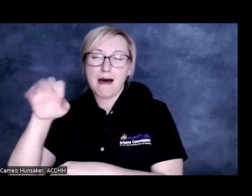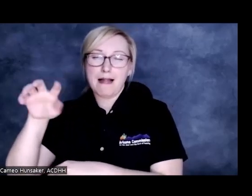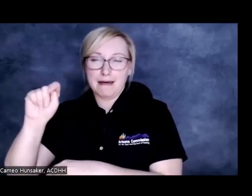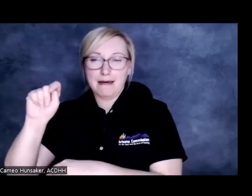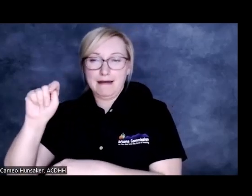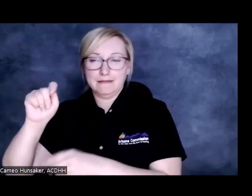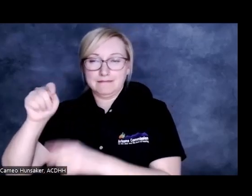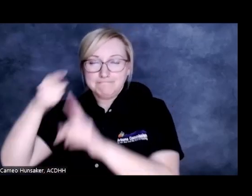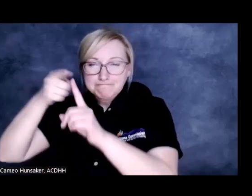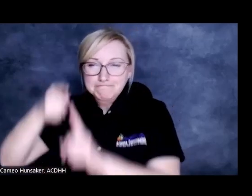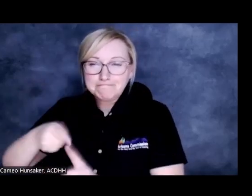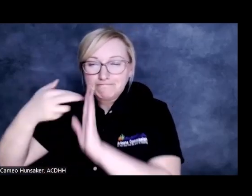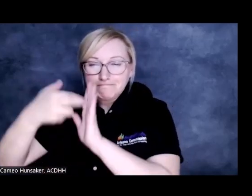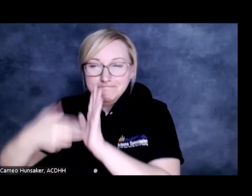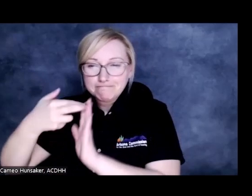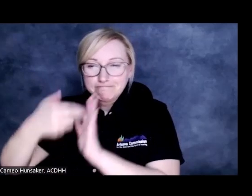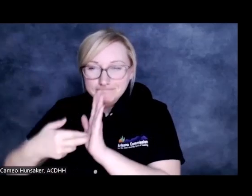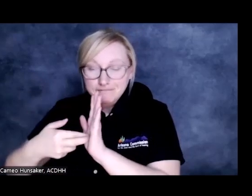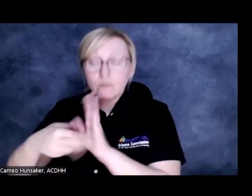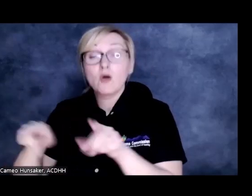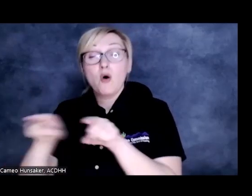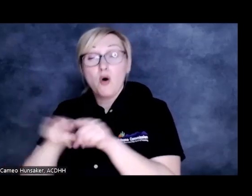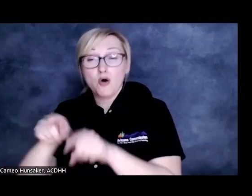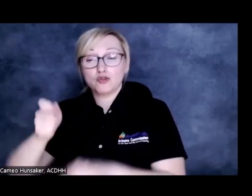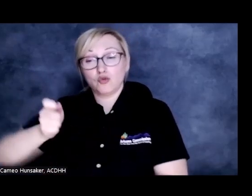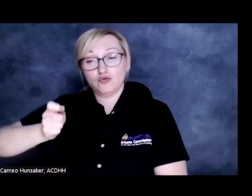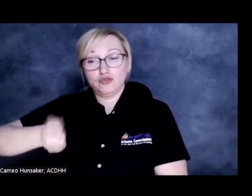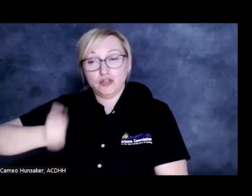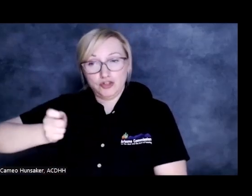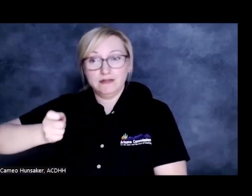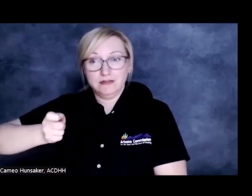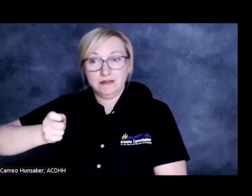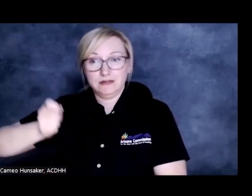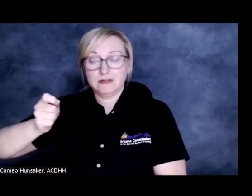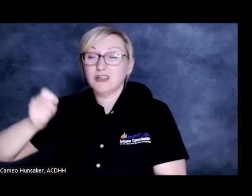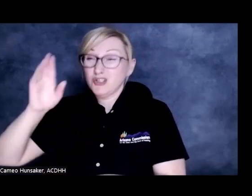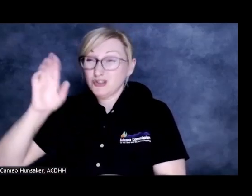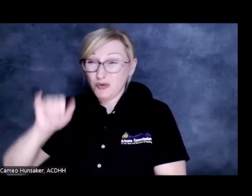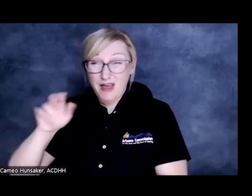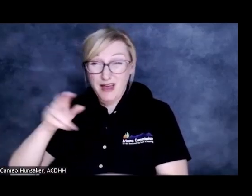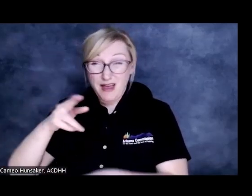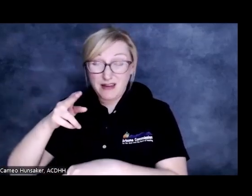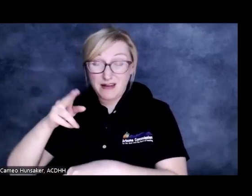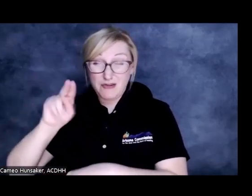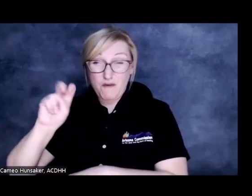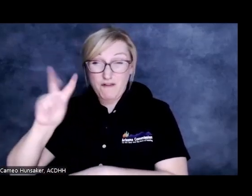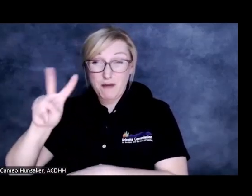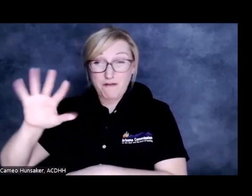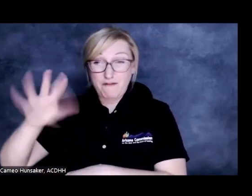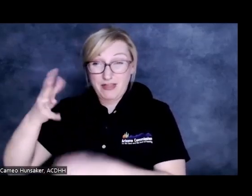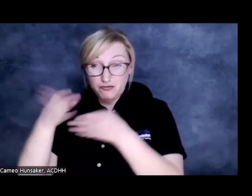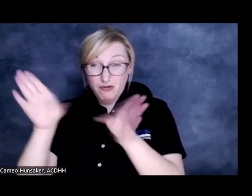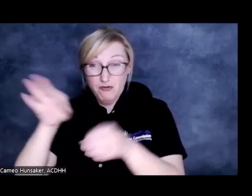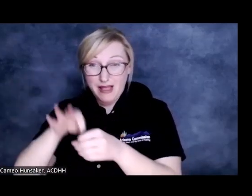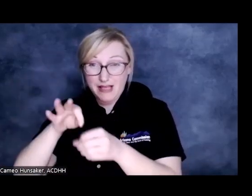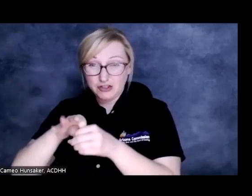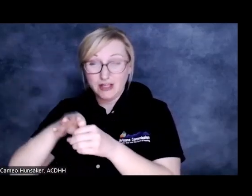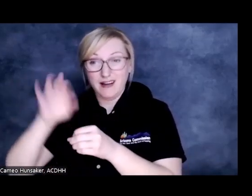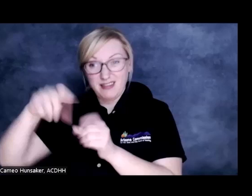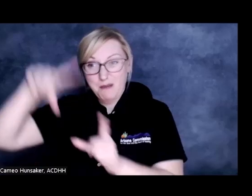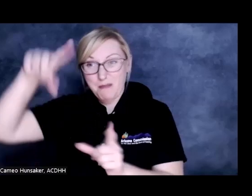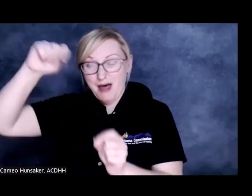also see judges and justices. So our November 5th ballot gets pretty big. gets pretty long. And you're going to see